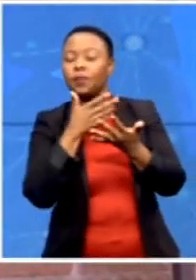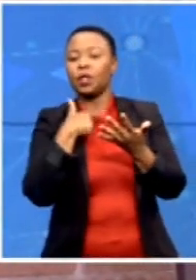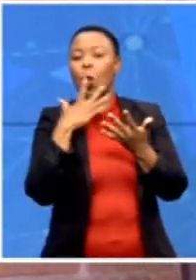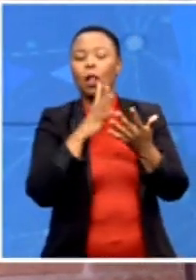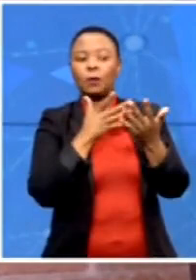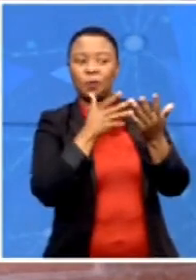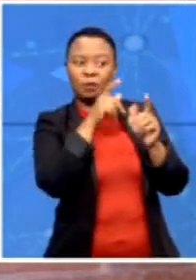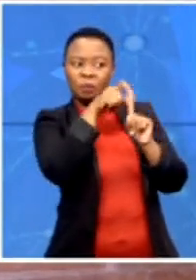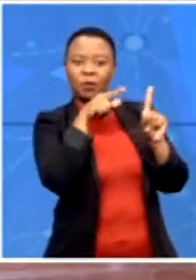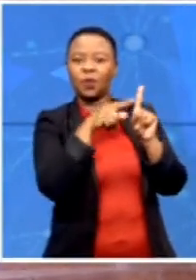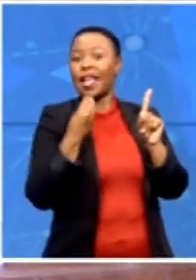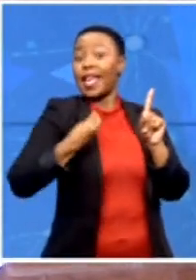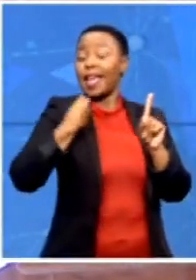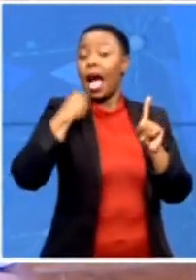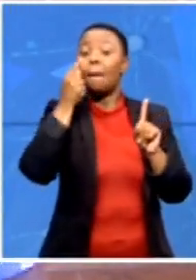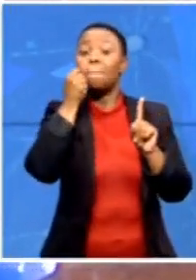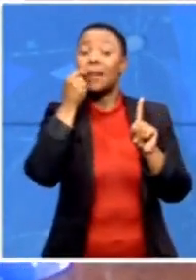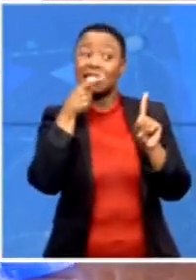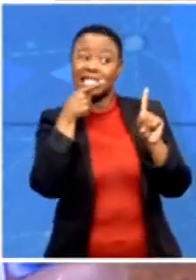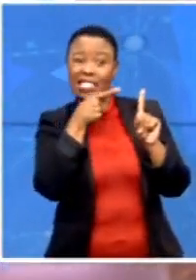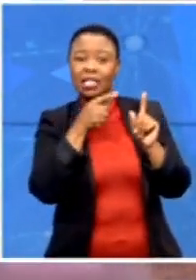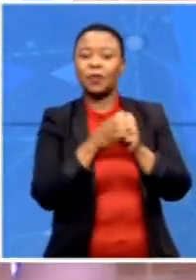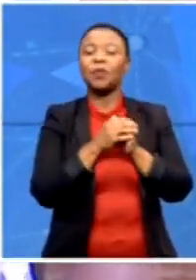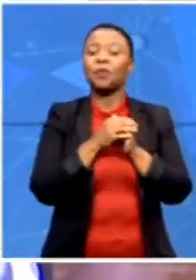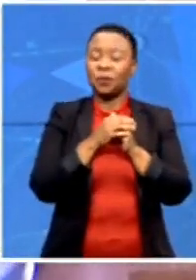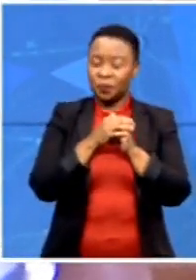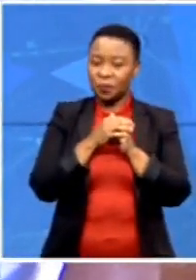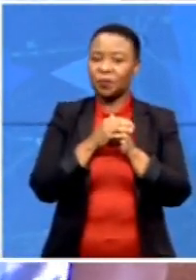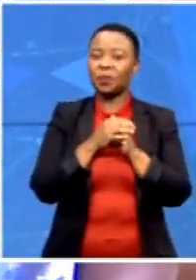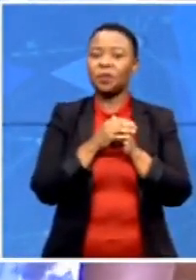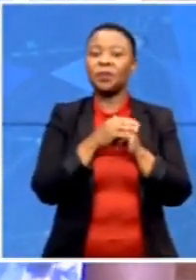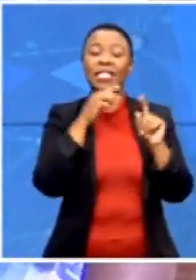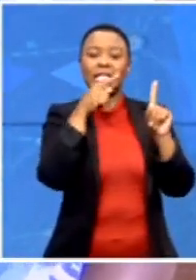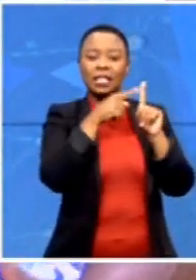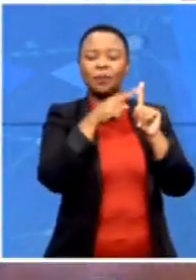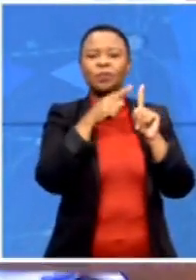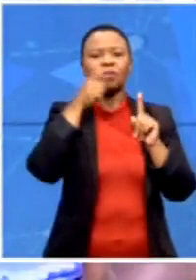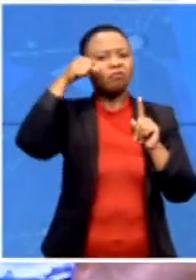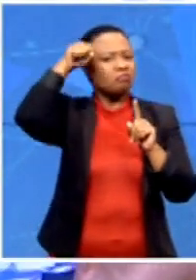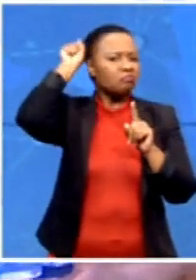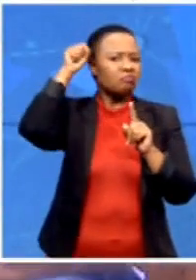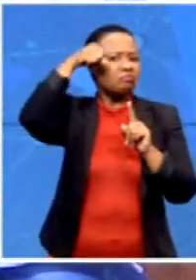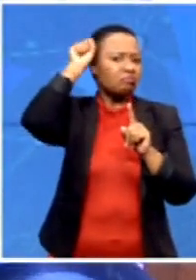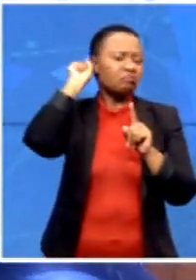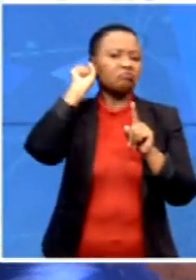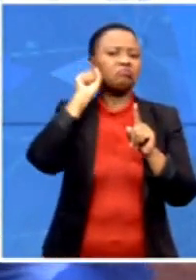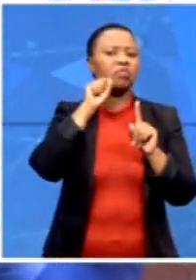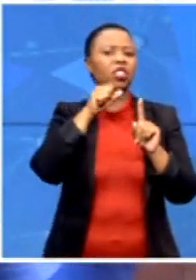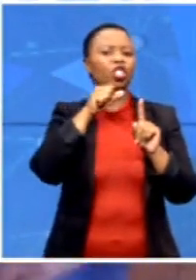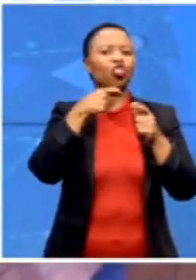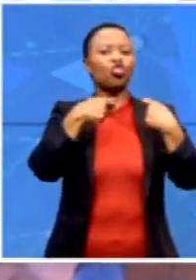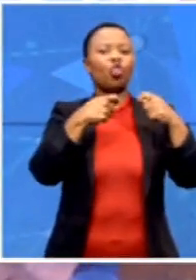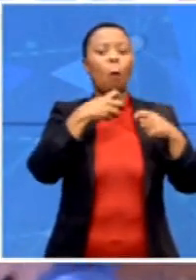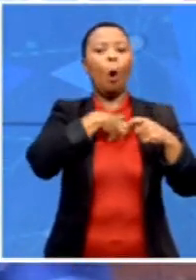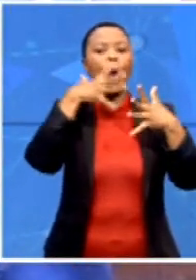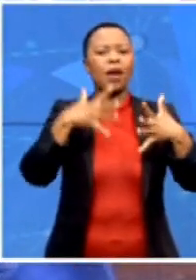is a barbershop owner. He has not been working for years. He decided to just come here,